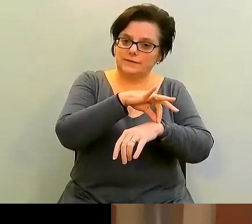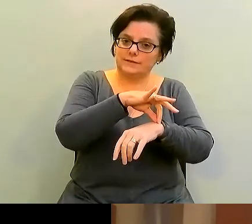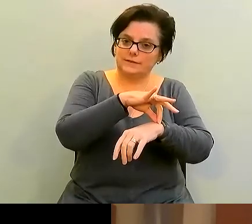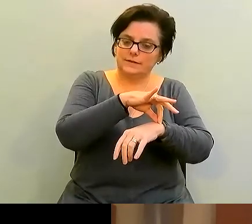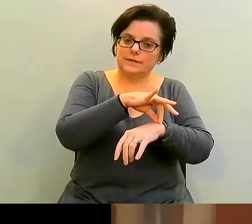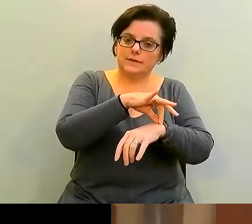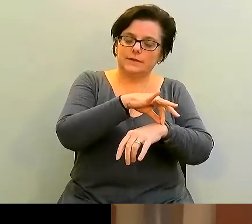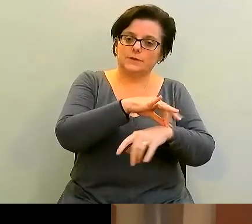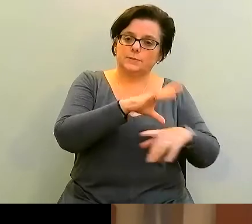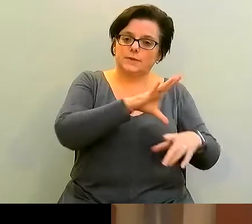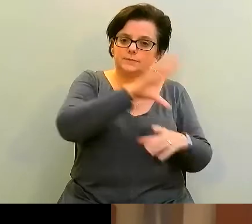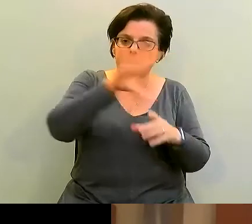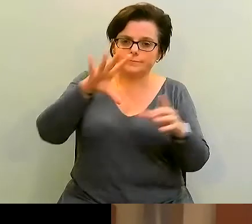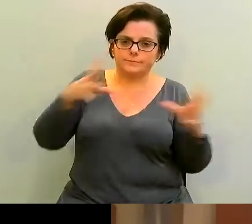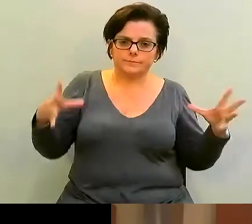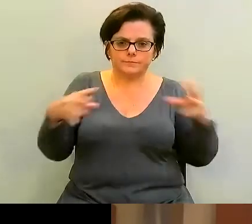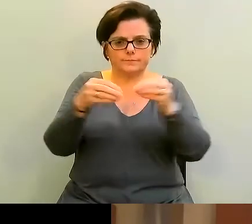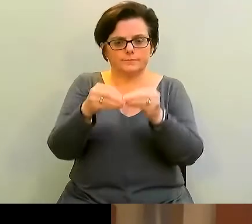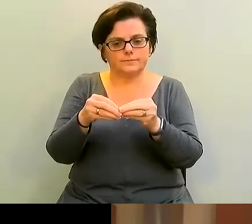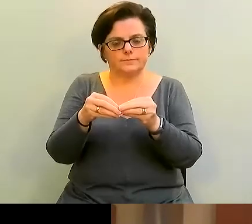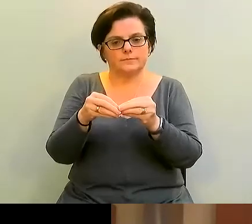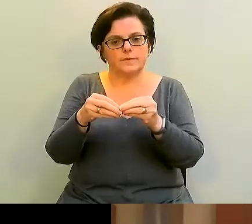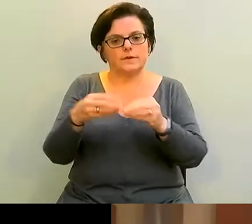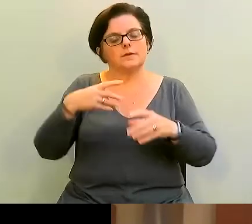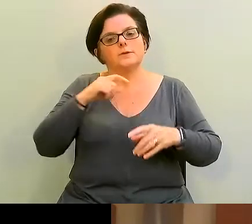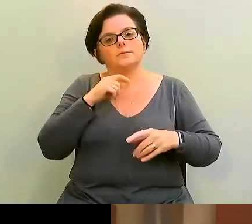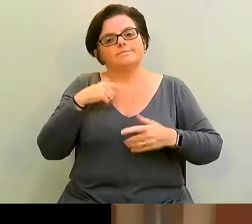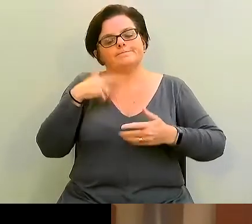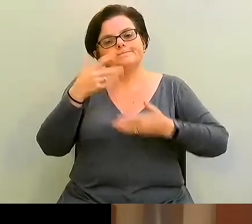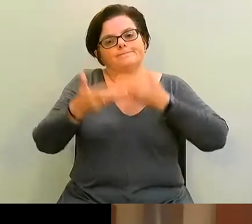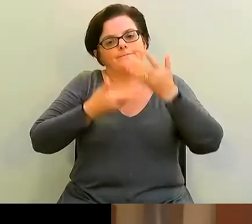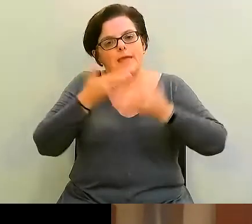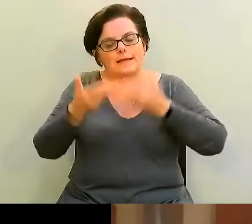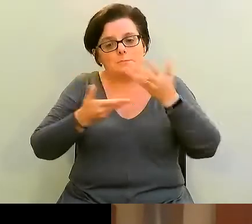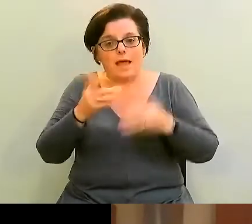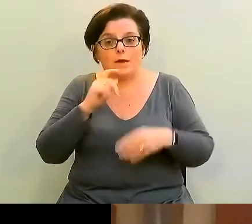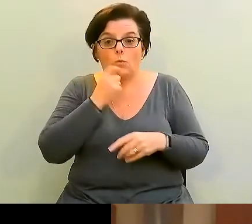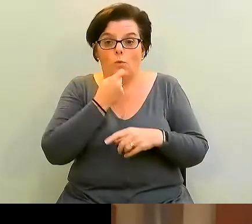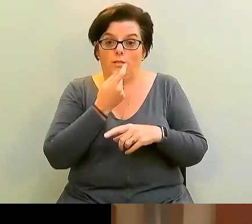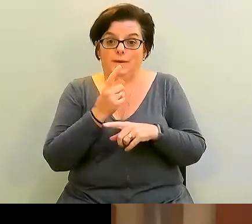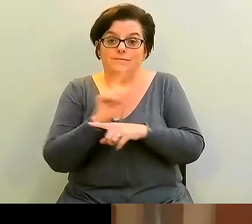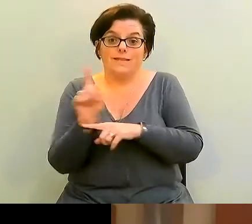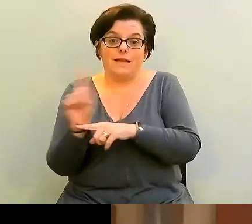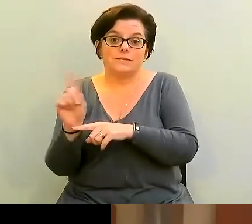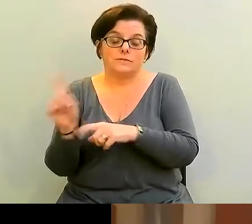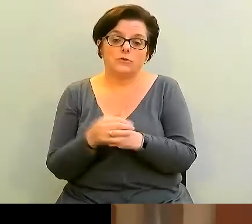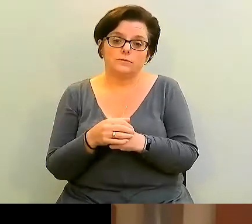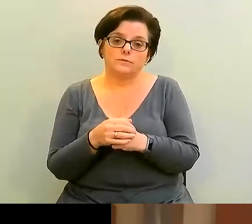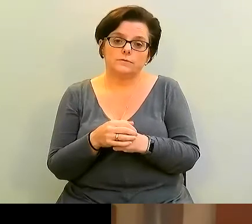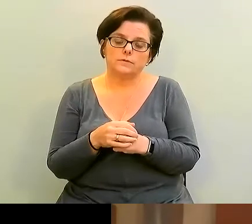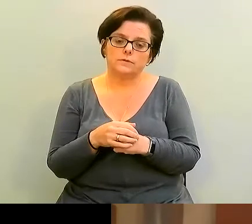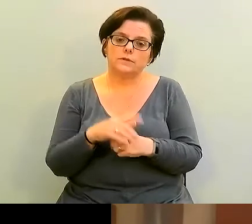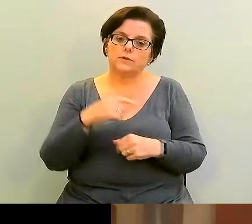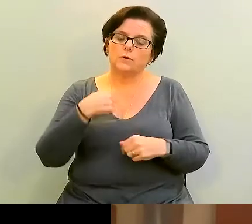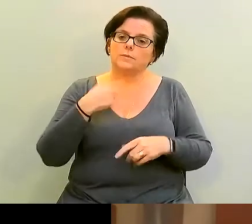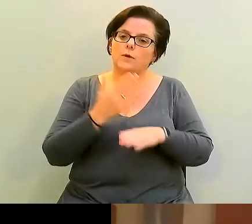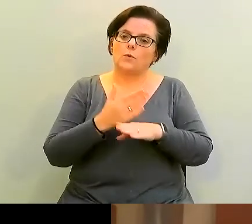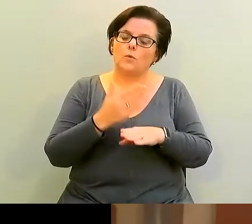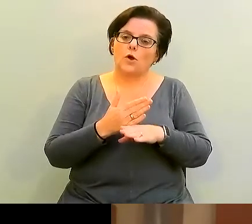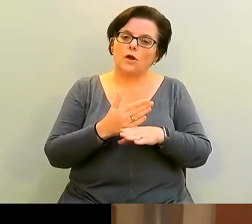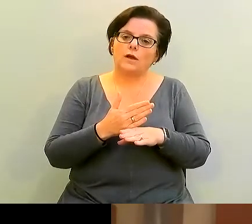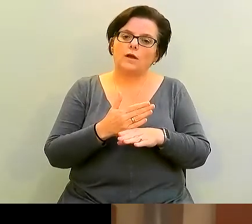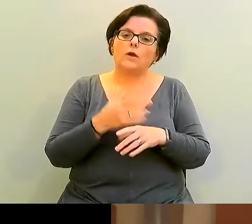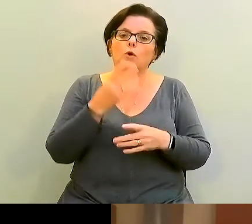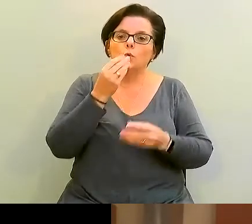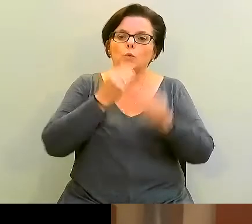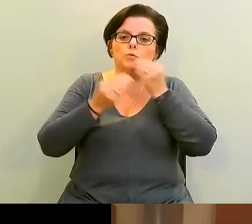nutrition education. And I say that to explain what I will talk about a little bit later on, which is that I work in nutritional psychiatry, which is